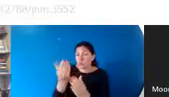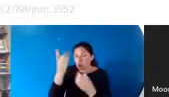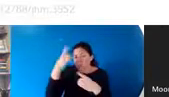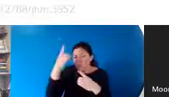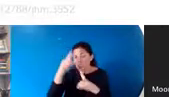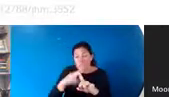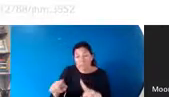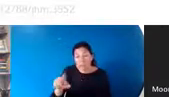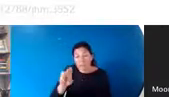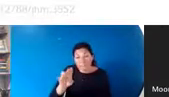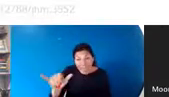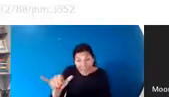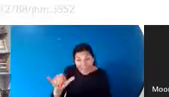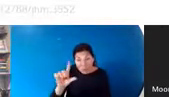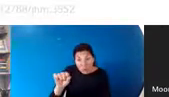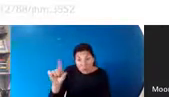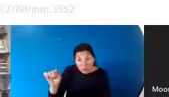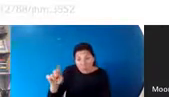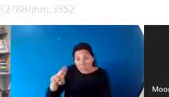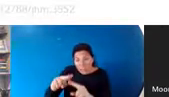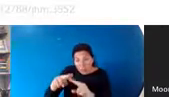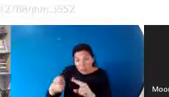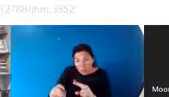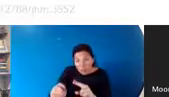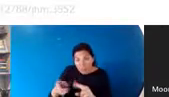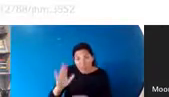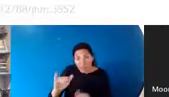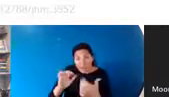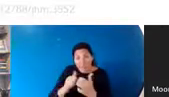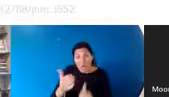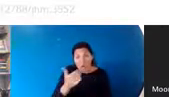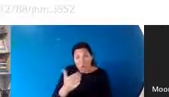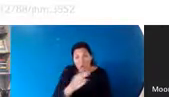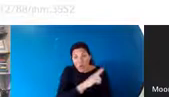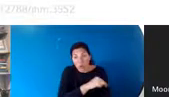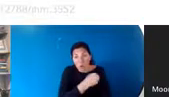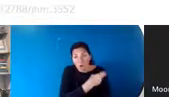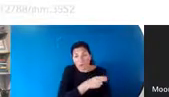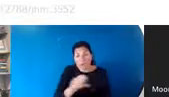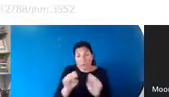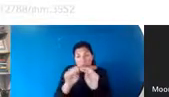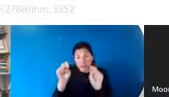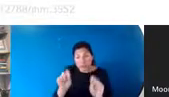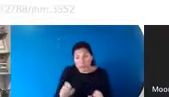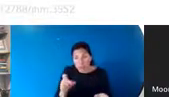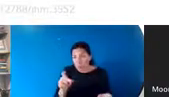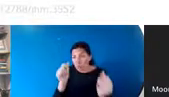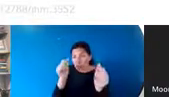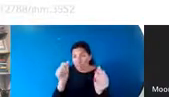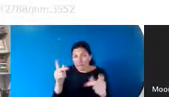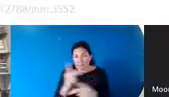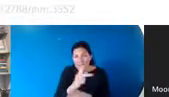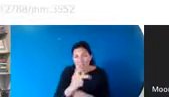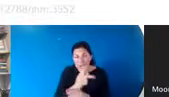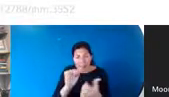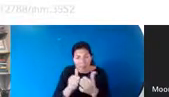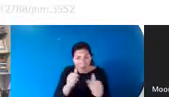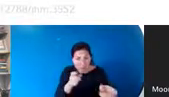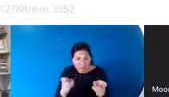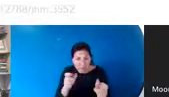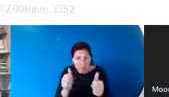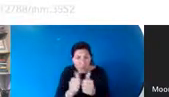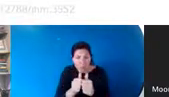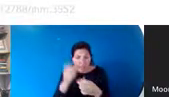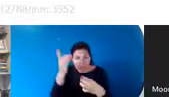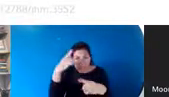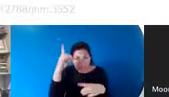2020, it had already dropped fivefold. That's how good our hospital systems are. They quickly figured out how to deal with the disease. And that's a sign